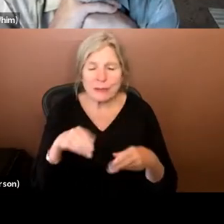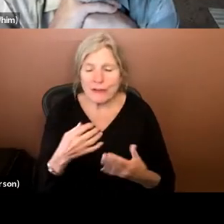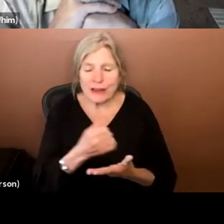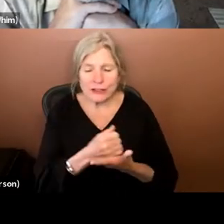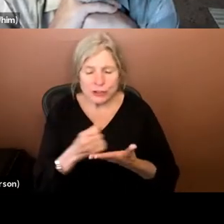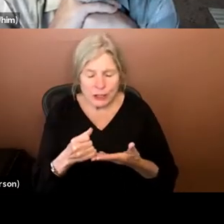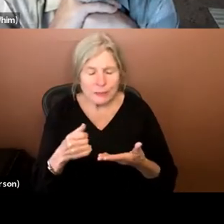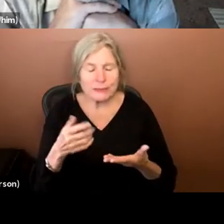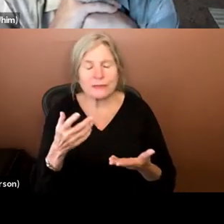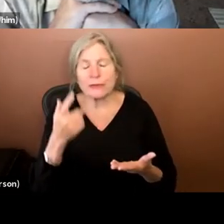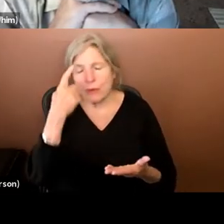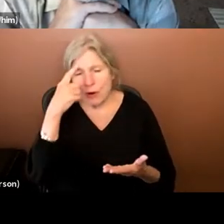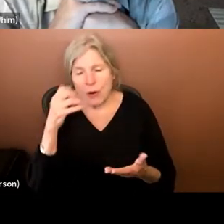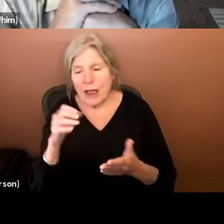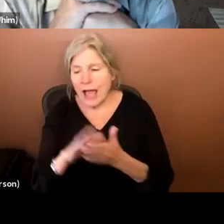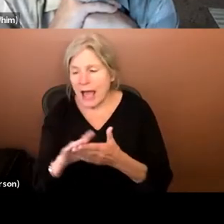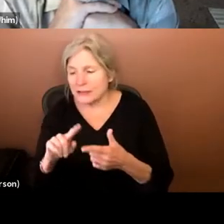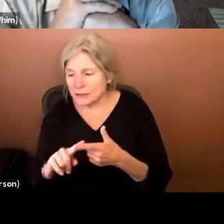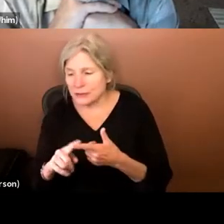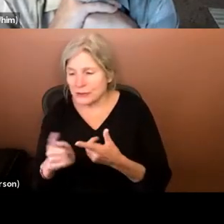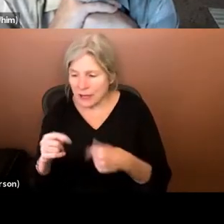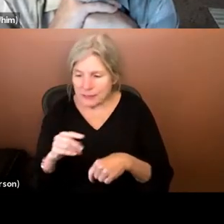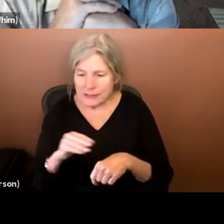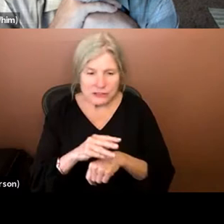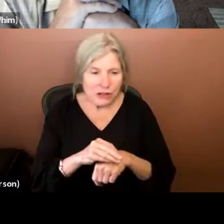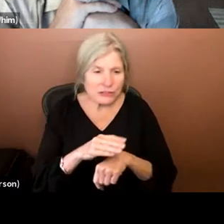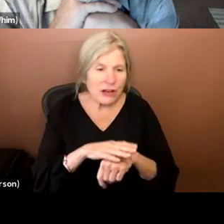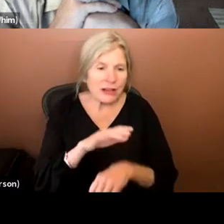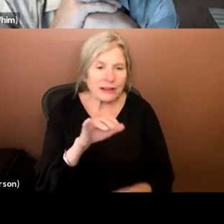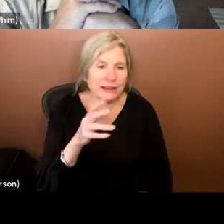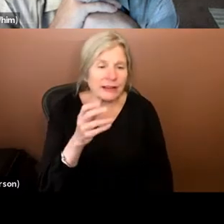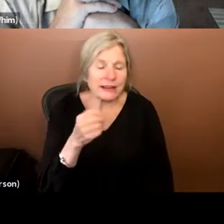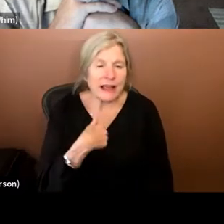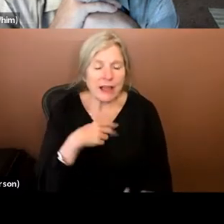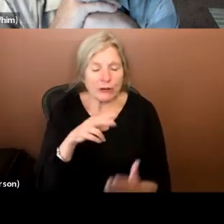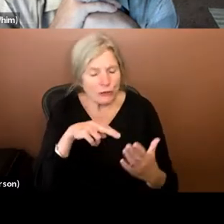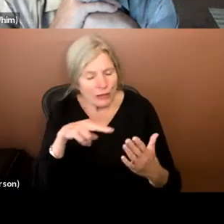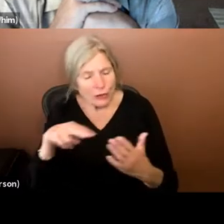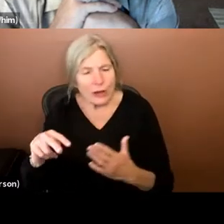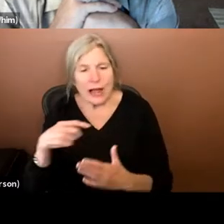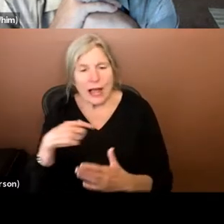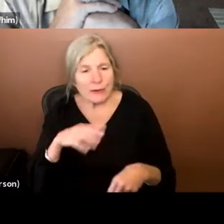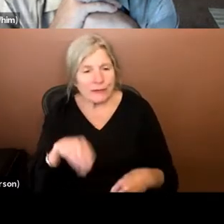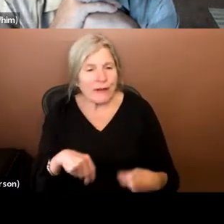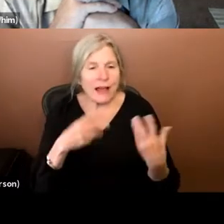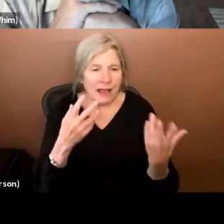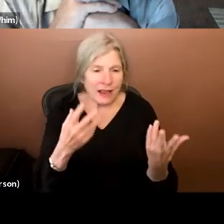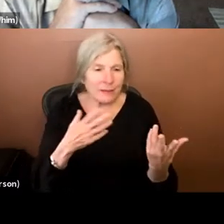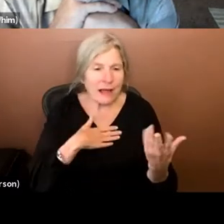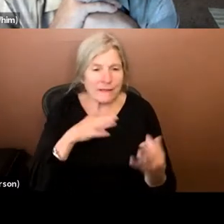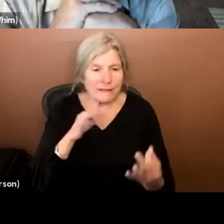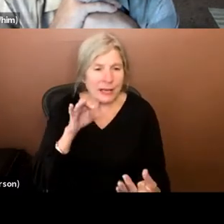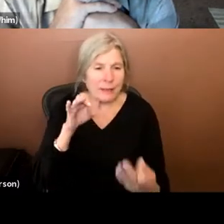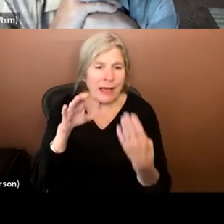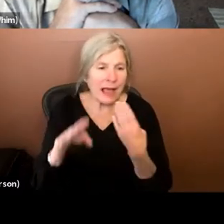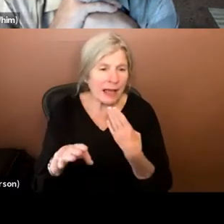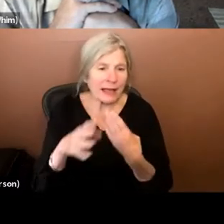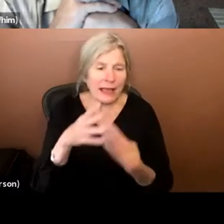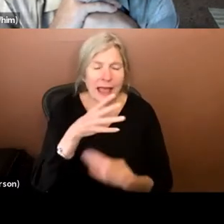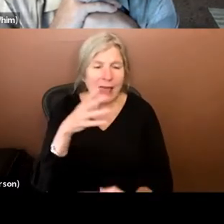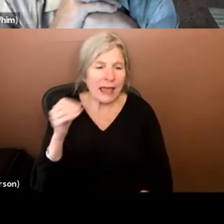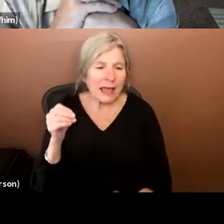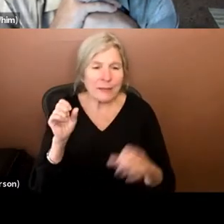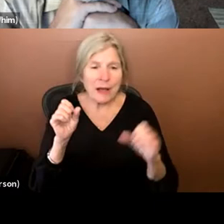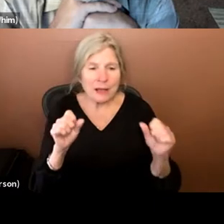to, or asked to consult on, and that I, I read through it and I provide my feedback and, and